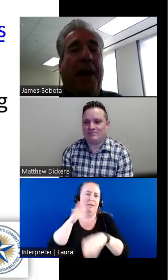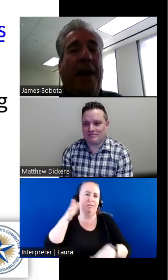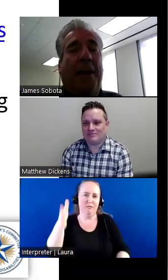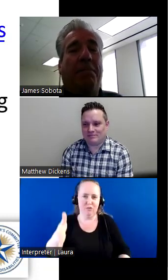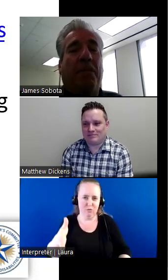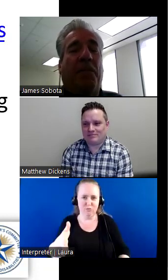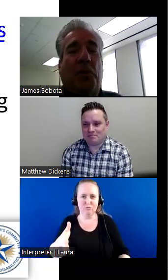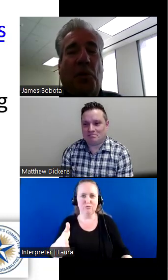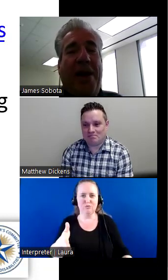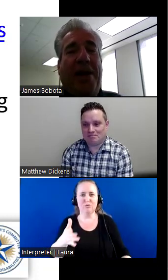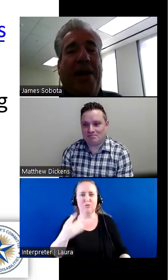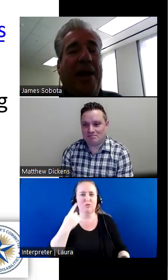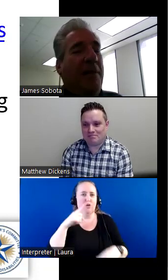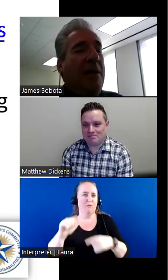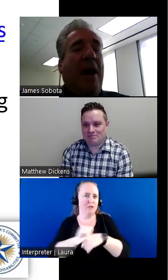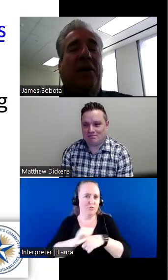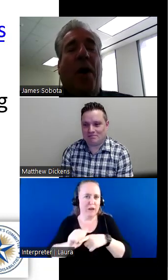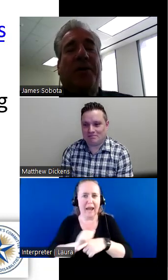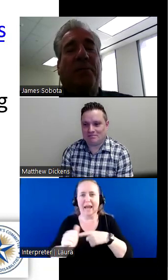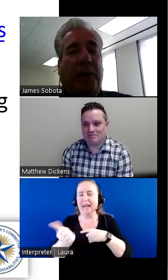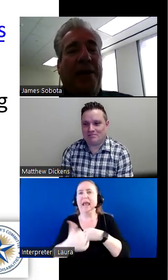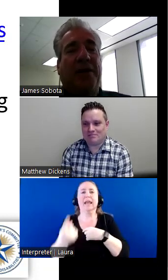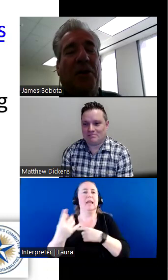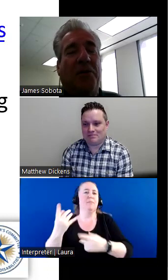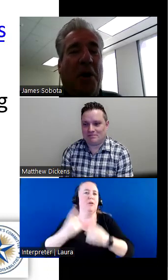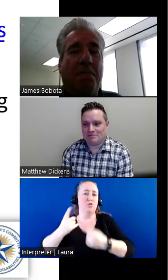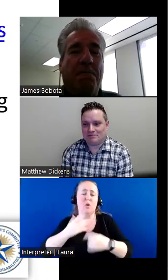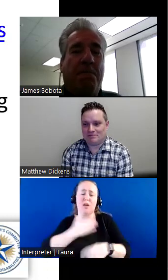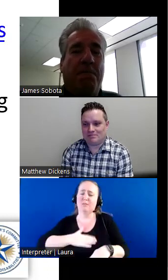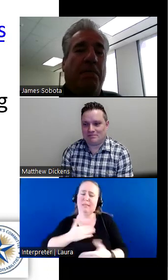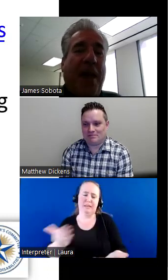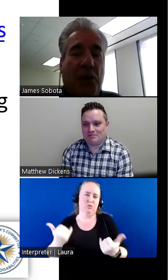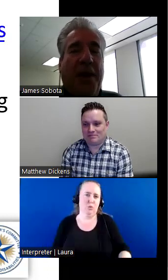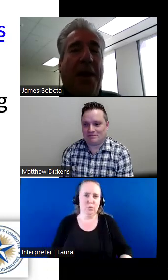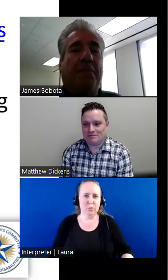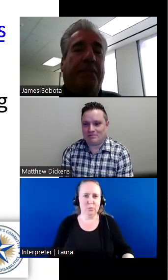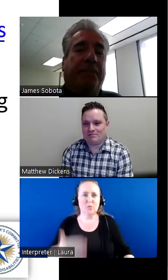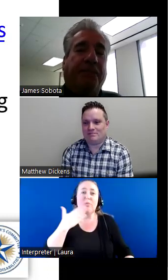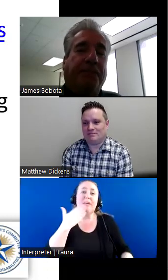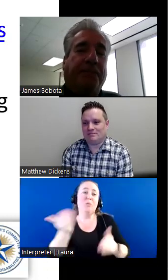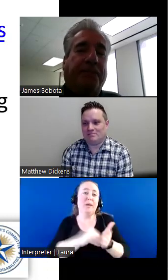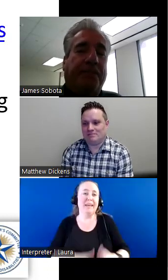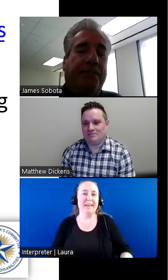for training. If anybody has a question, please do so. Thank you again.